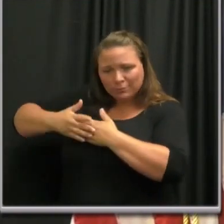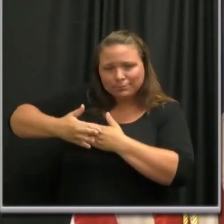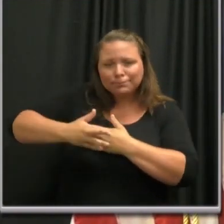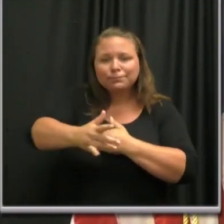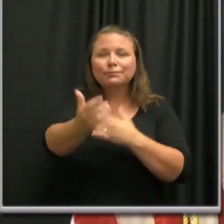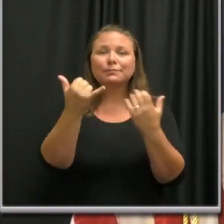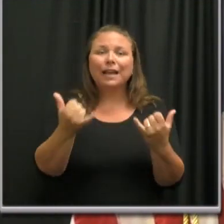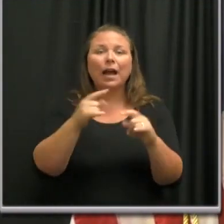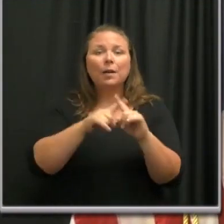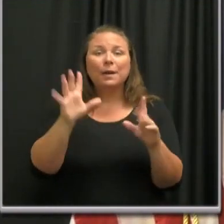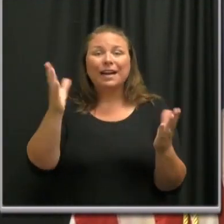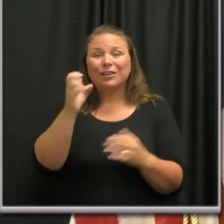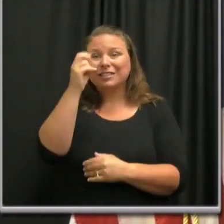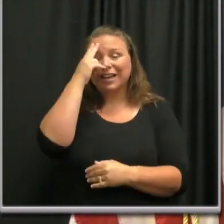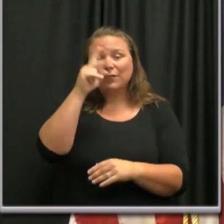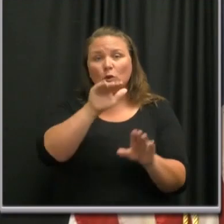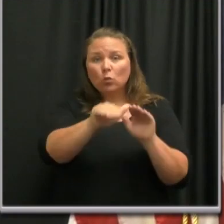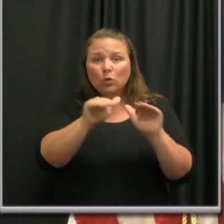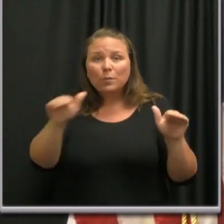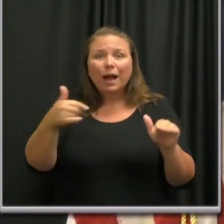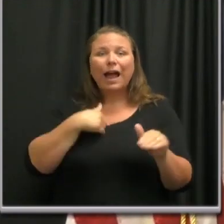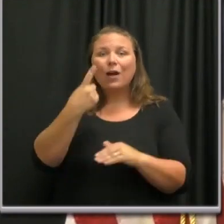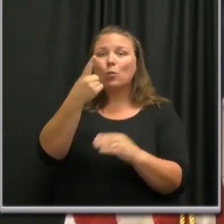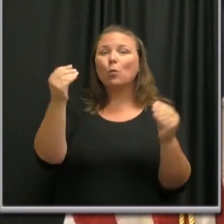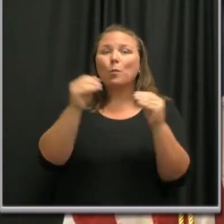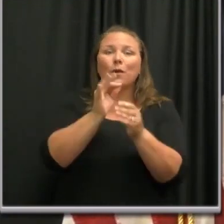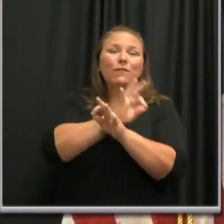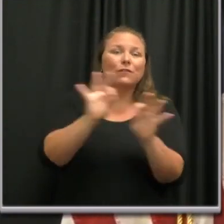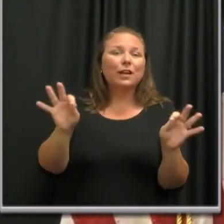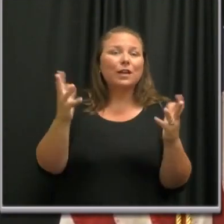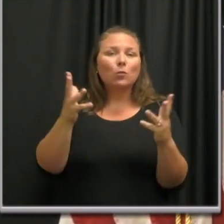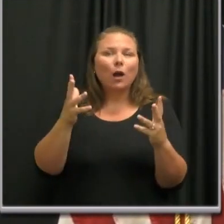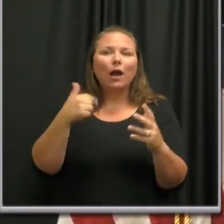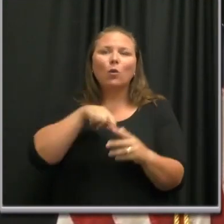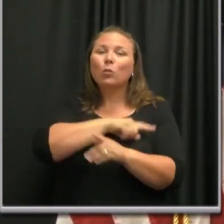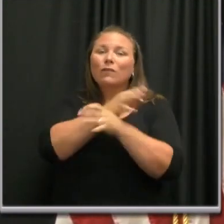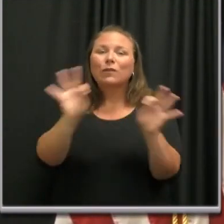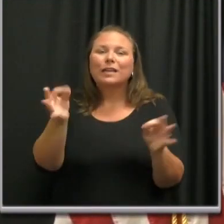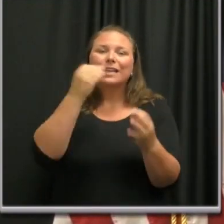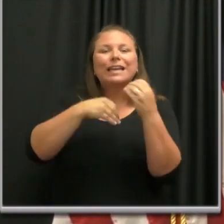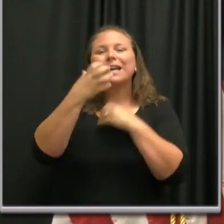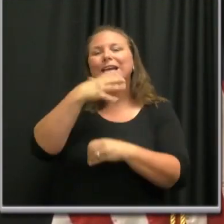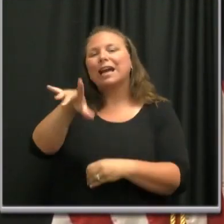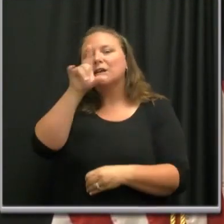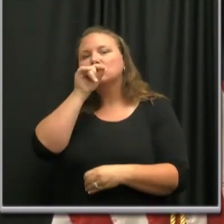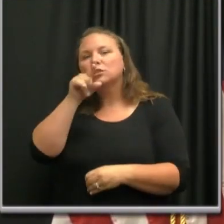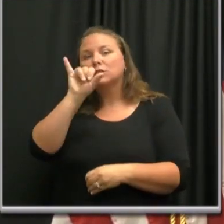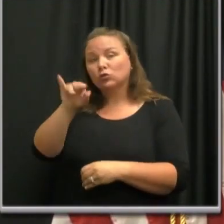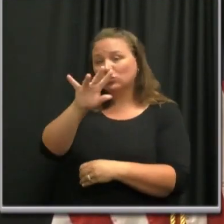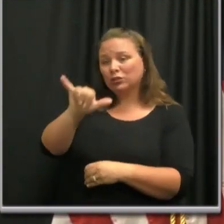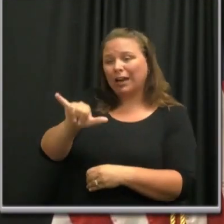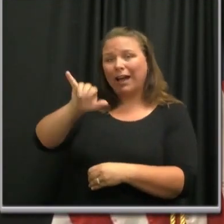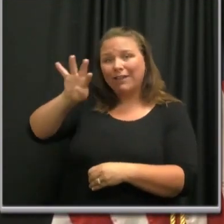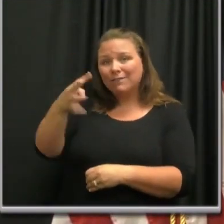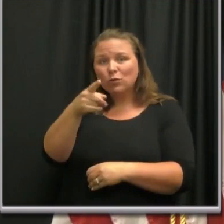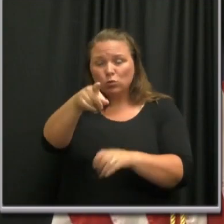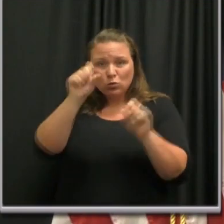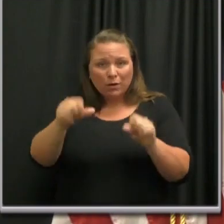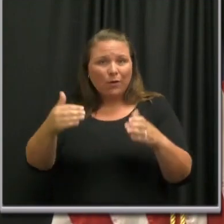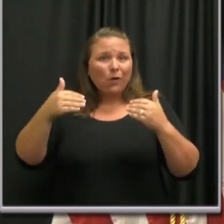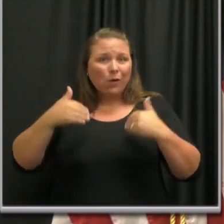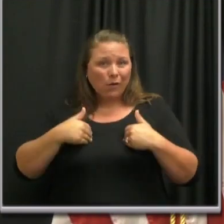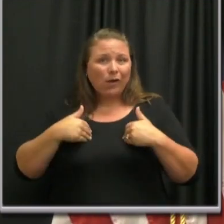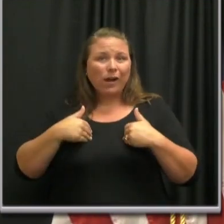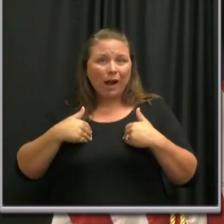Nashville, you'll be reminded that we have one additional freedom, which is the freedom to eat hot chicken. And on that day, you'll have the opportunity then to